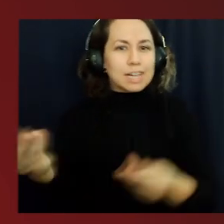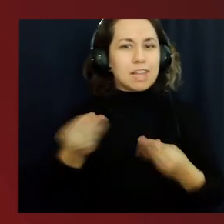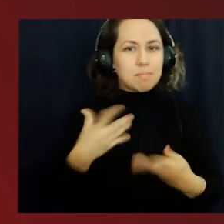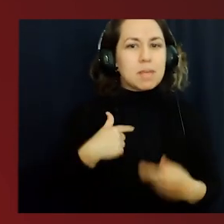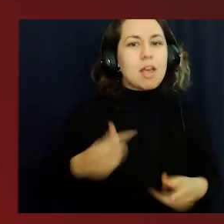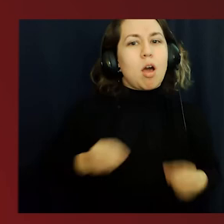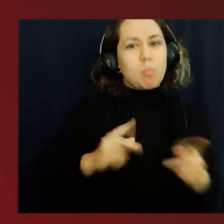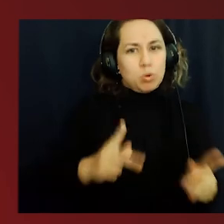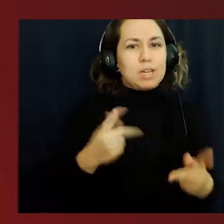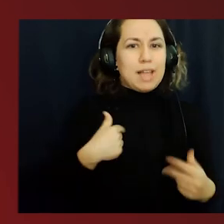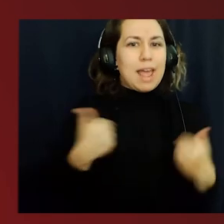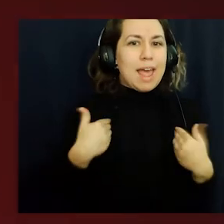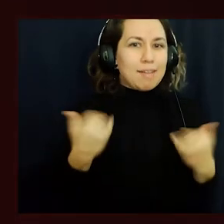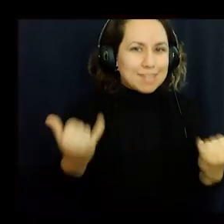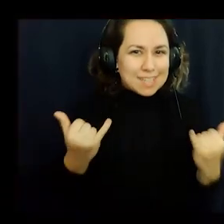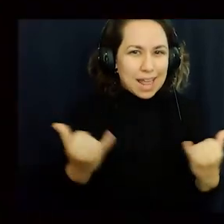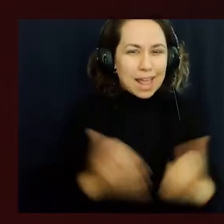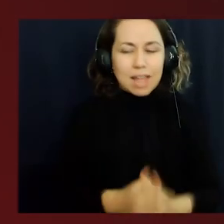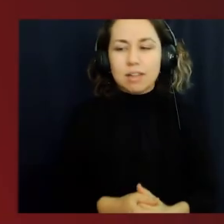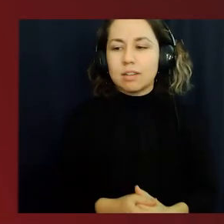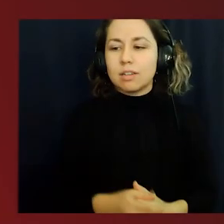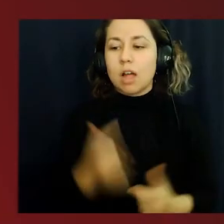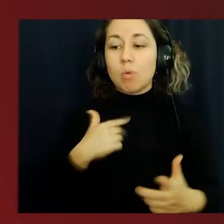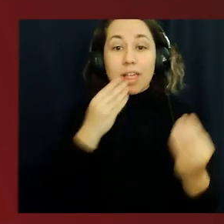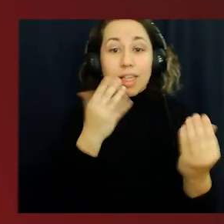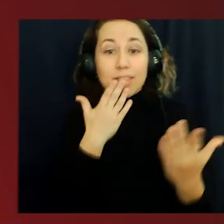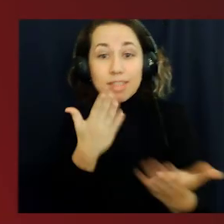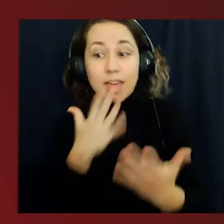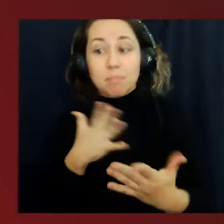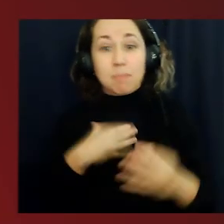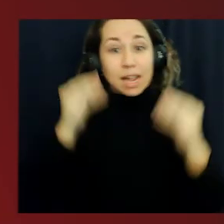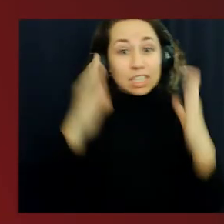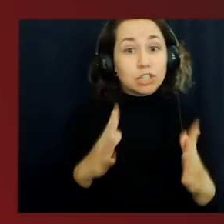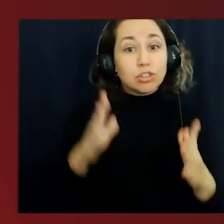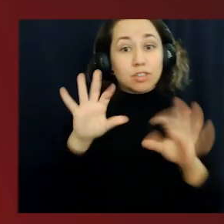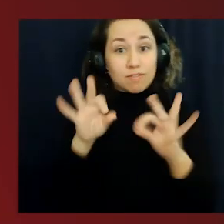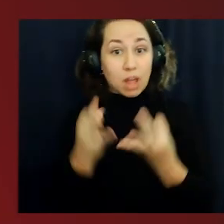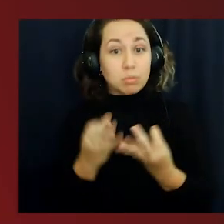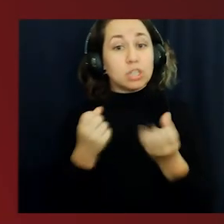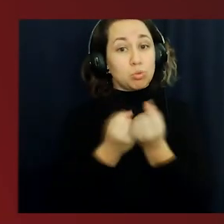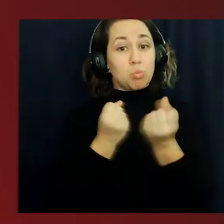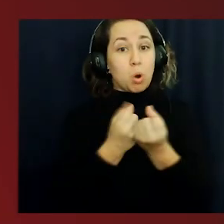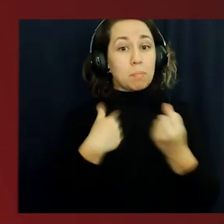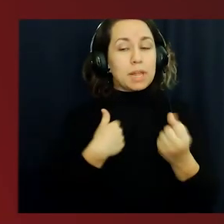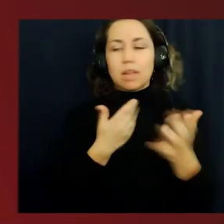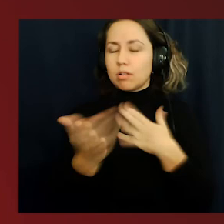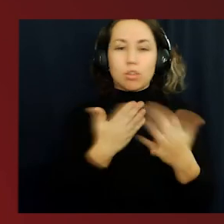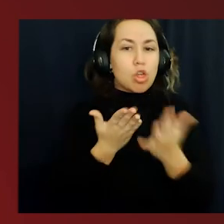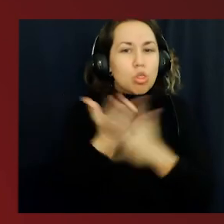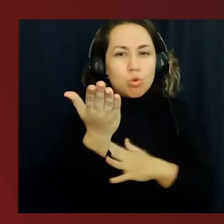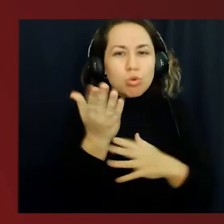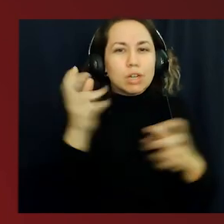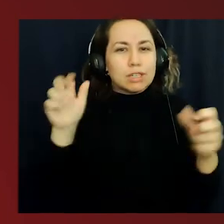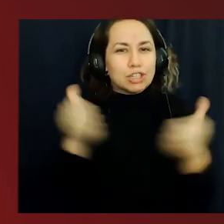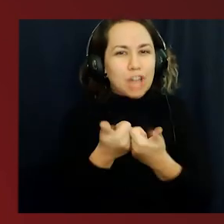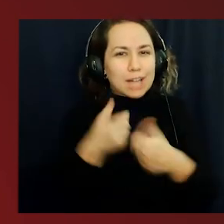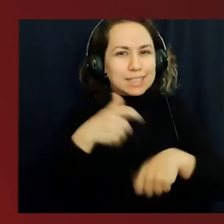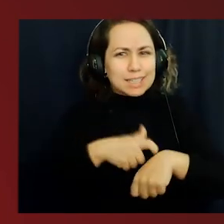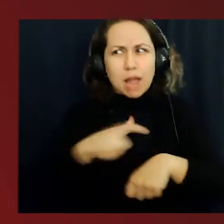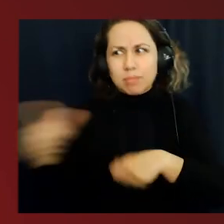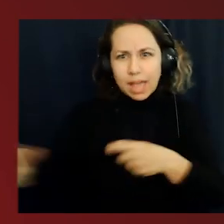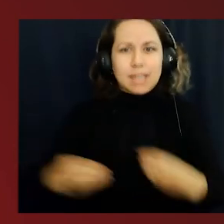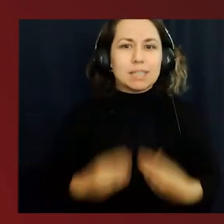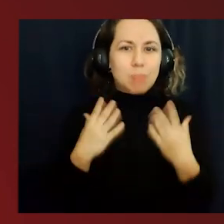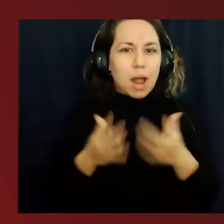opportunities that I've had to be here today. I would like to thank my teachers and my family for supporting me even through the challenging